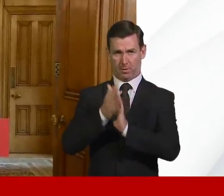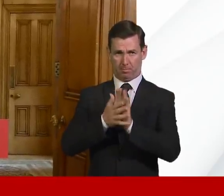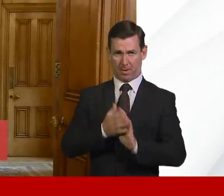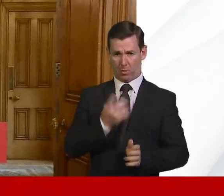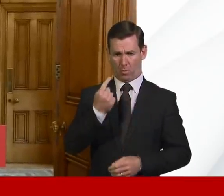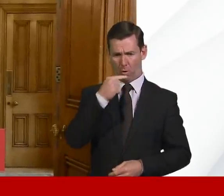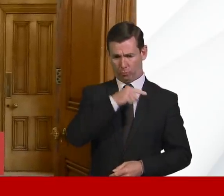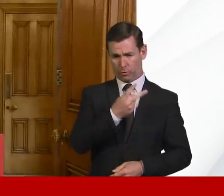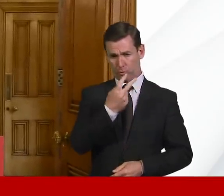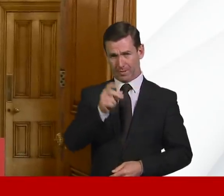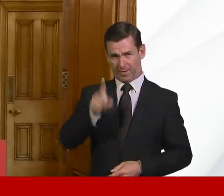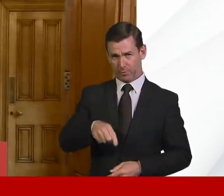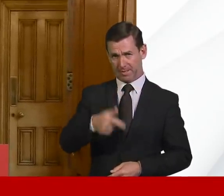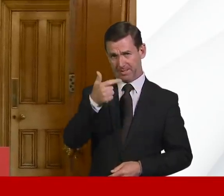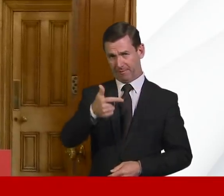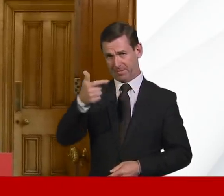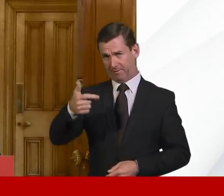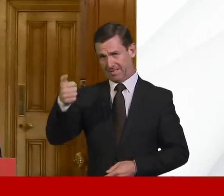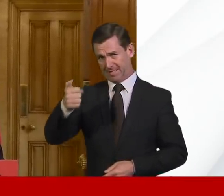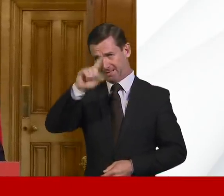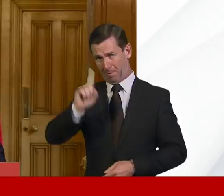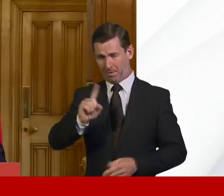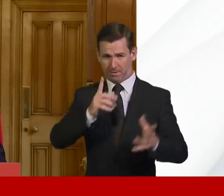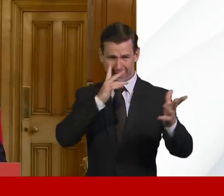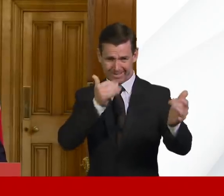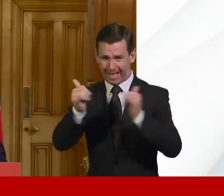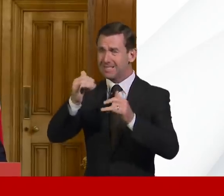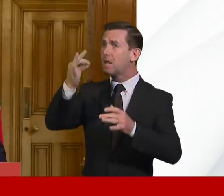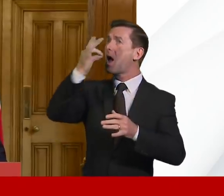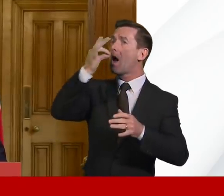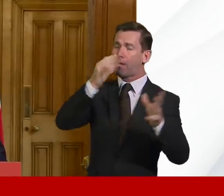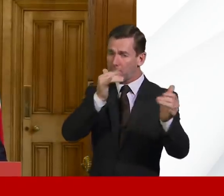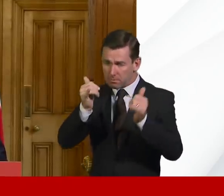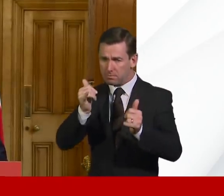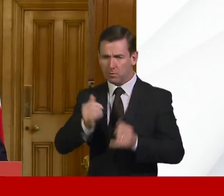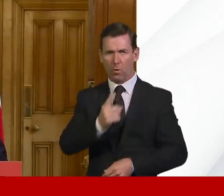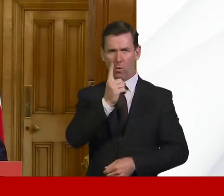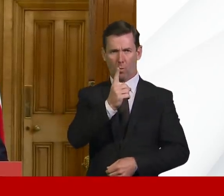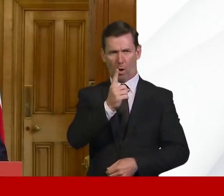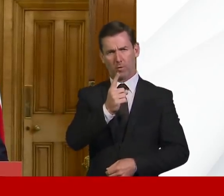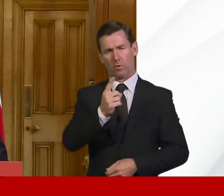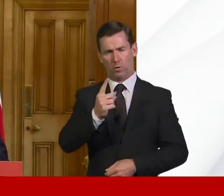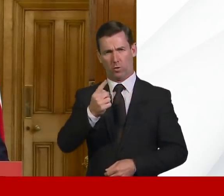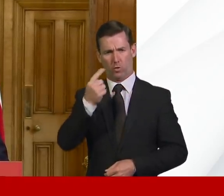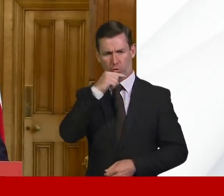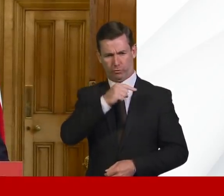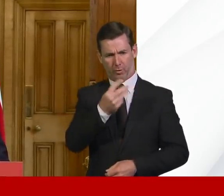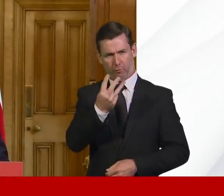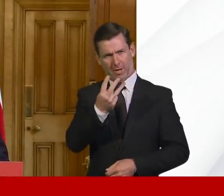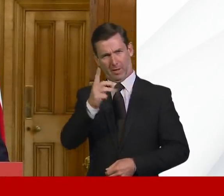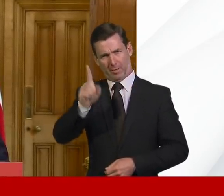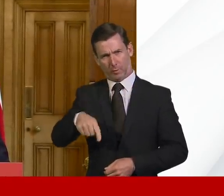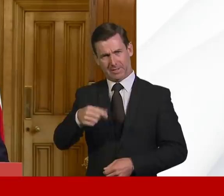,776 people have been tested, of which 103,687 were